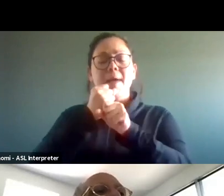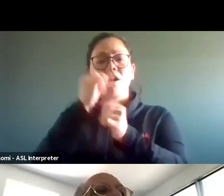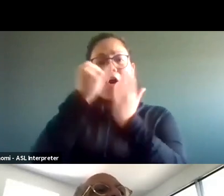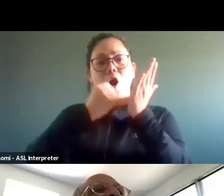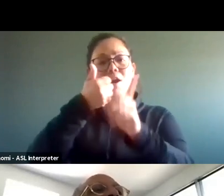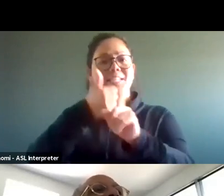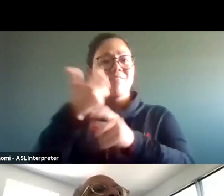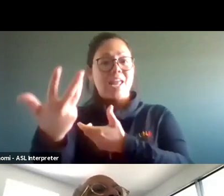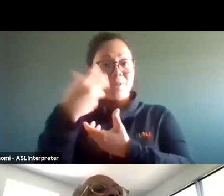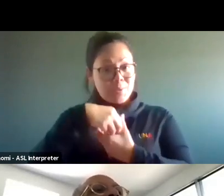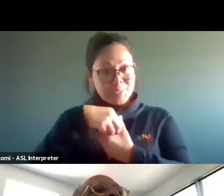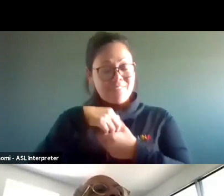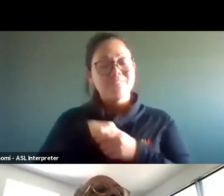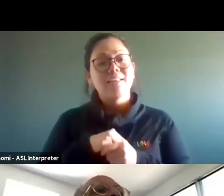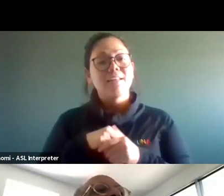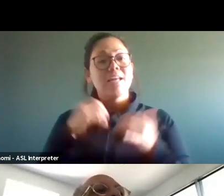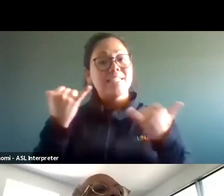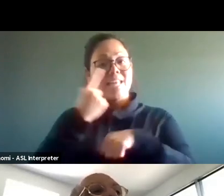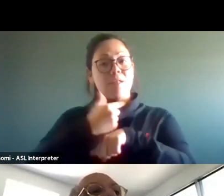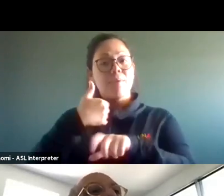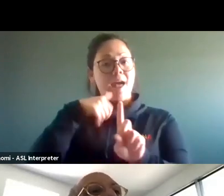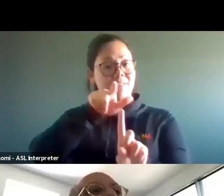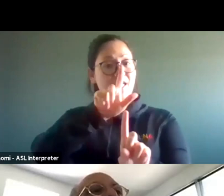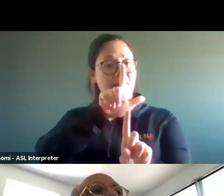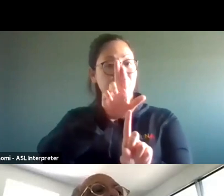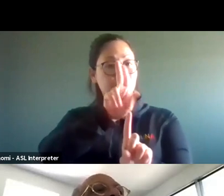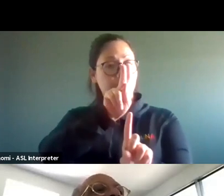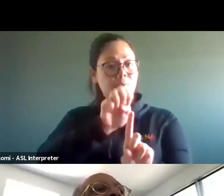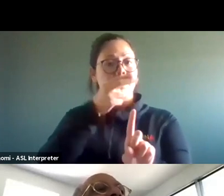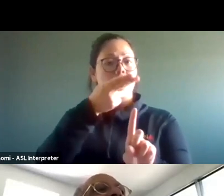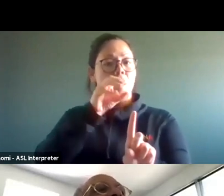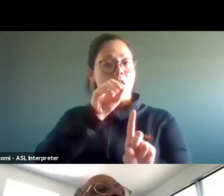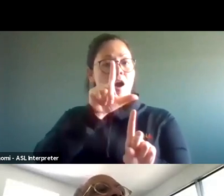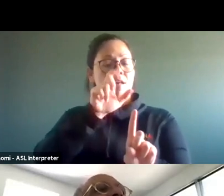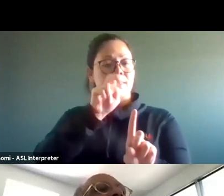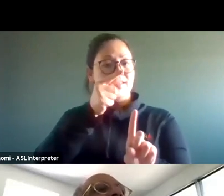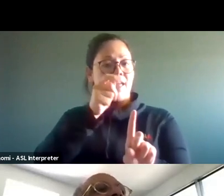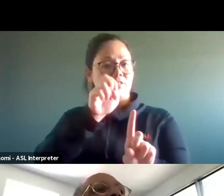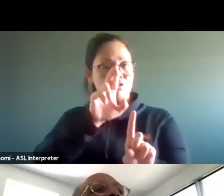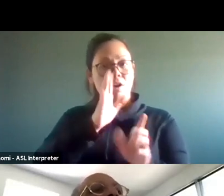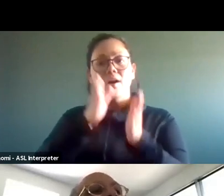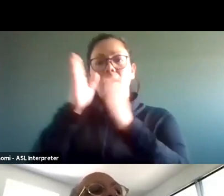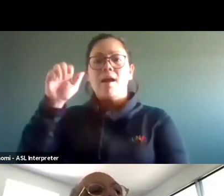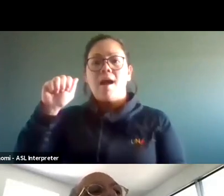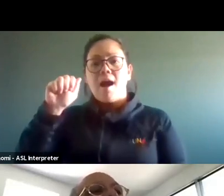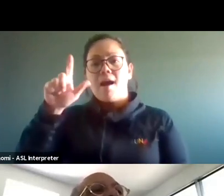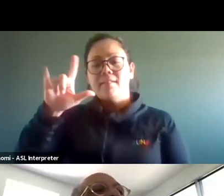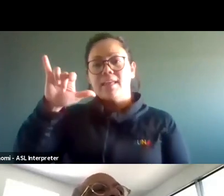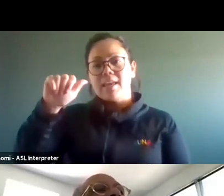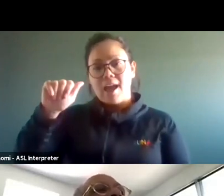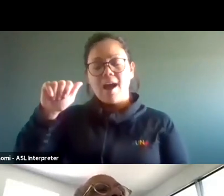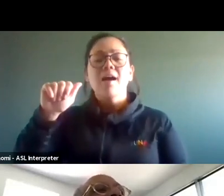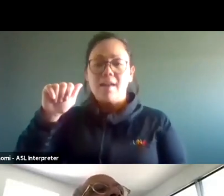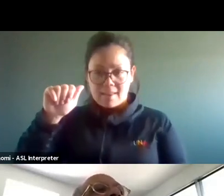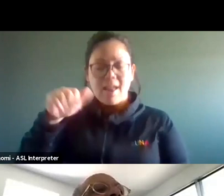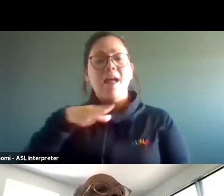Joining us today is Luke Hollinger from Arts United, Aaliyah Hawkins from Beachfront Dance,